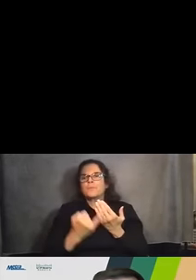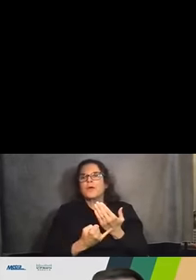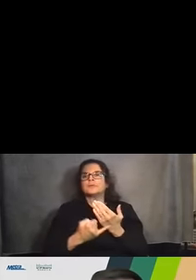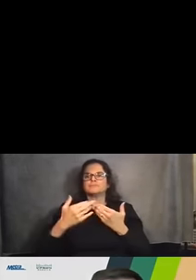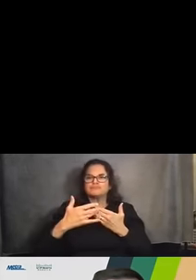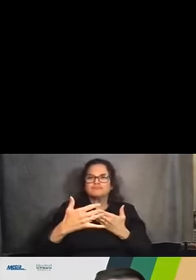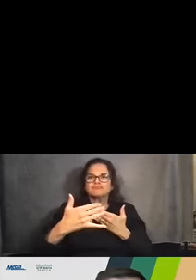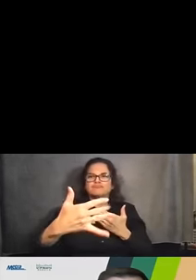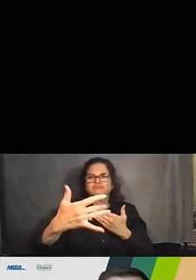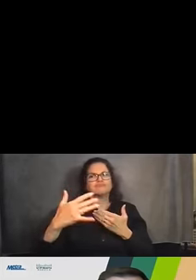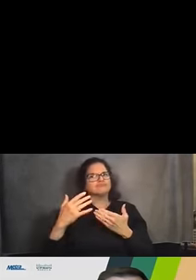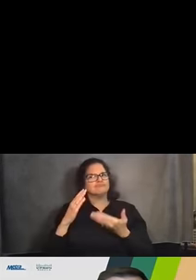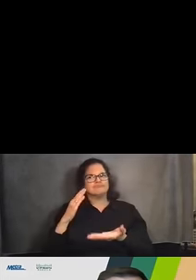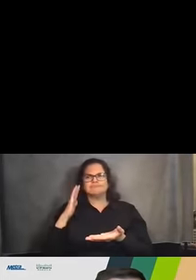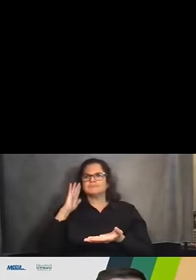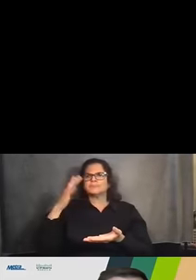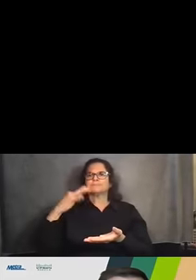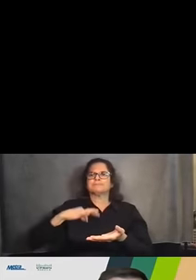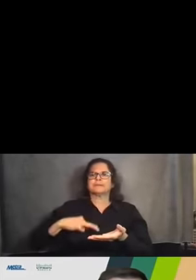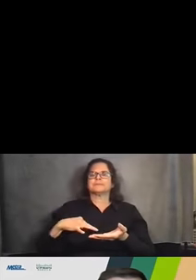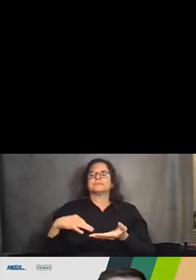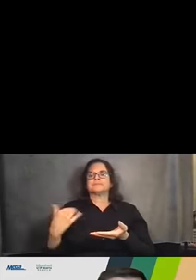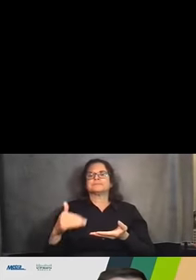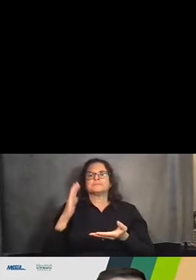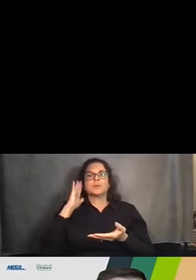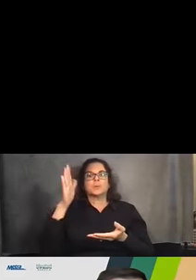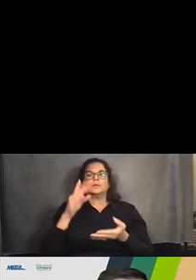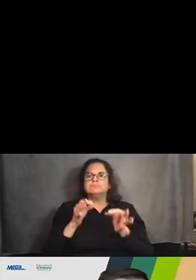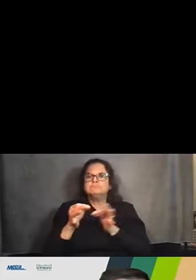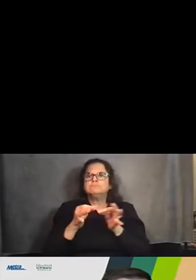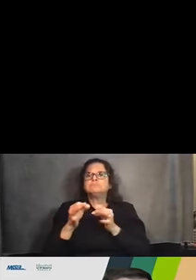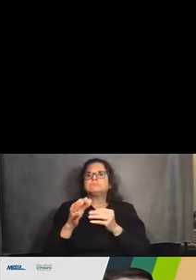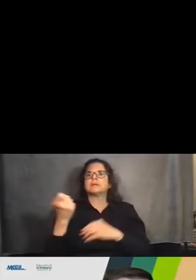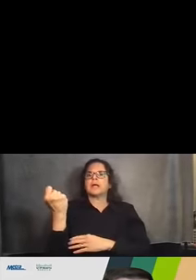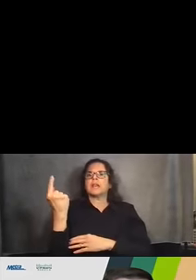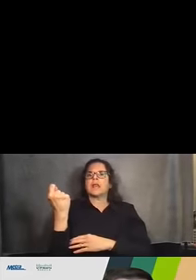In the next slide, we'll talk a little bit about the 11 bridges. You can see them presented